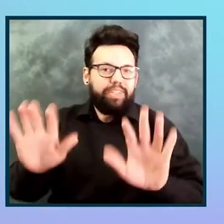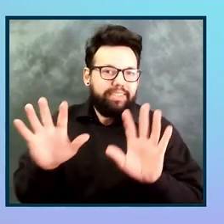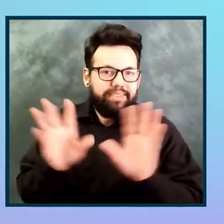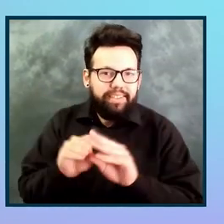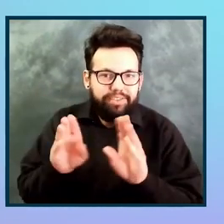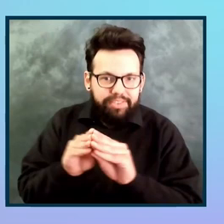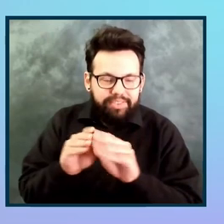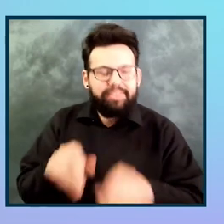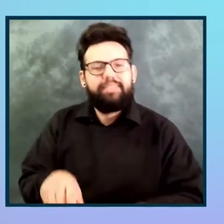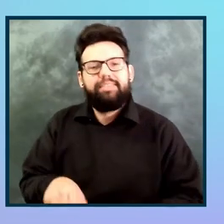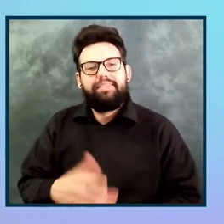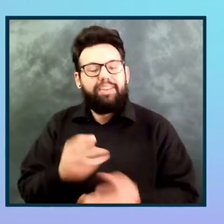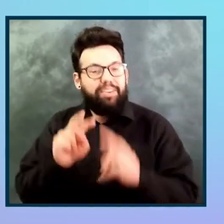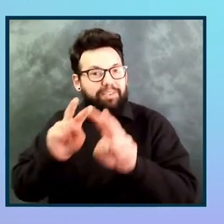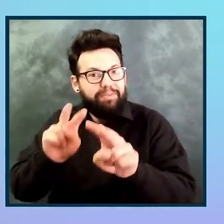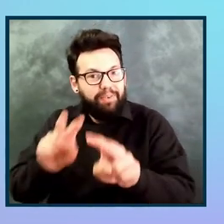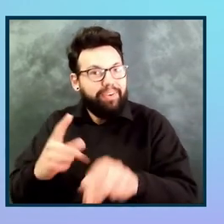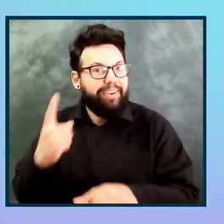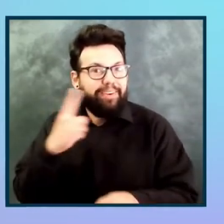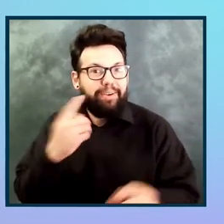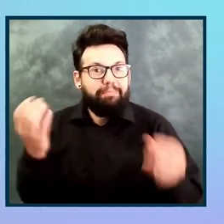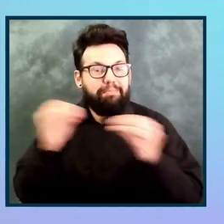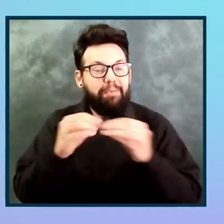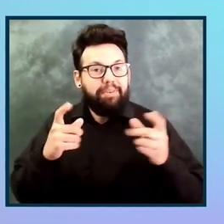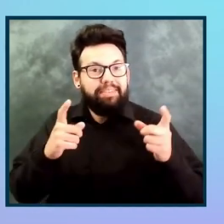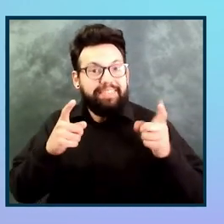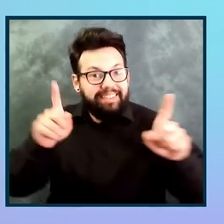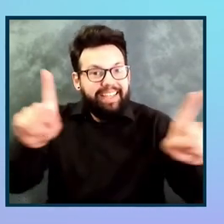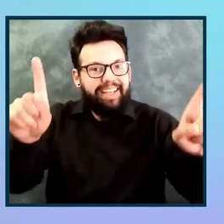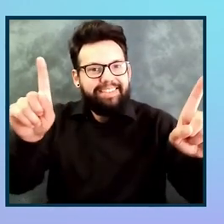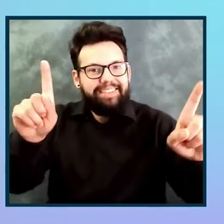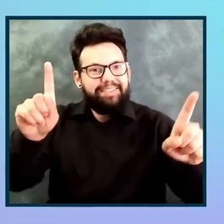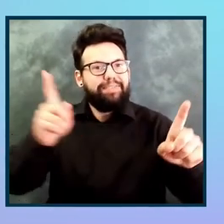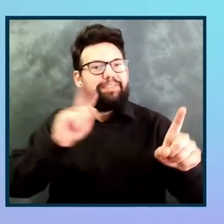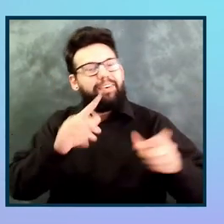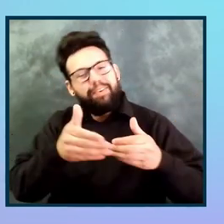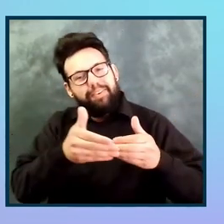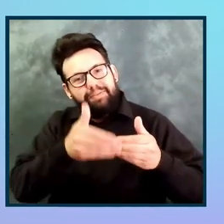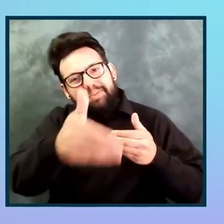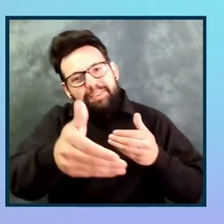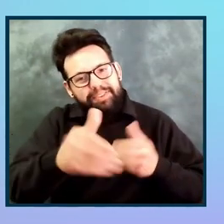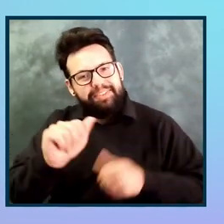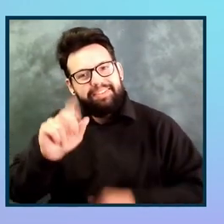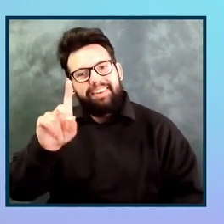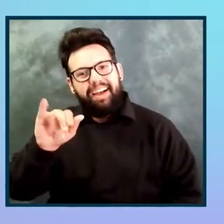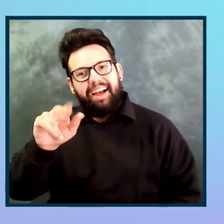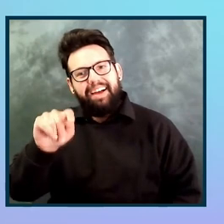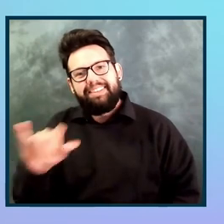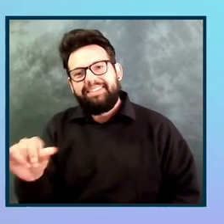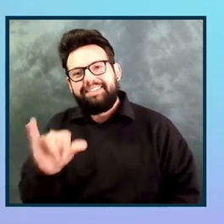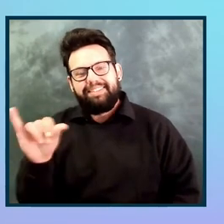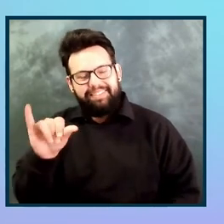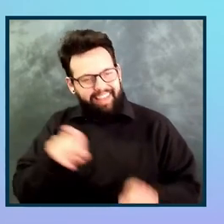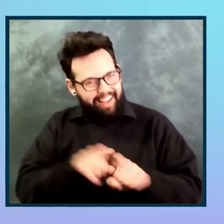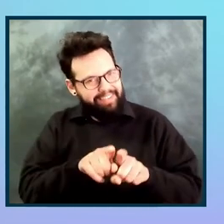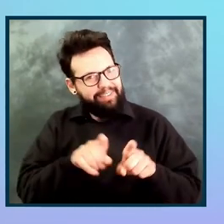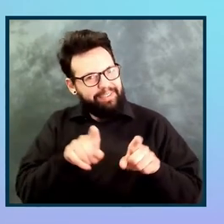And I look forward to hearing more success stories as you do your next audit and continue to improve your process